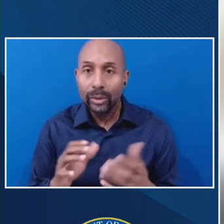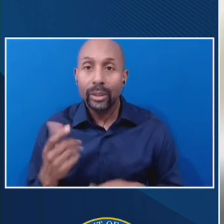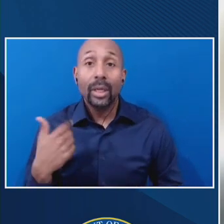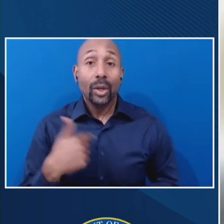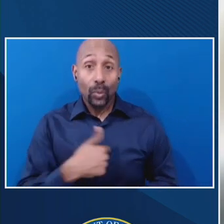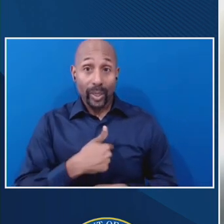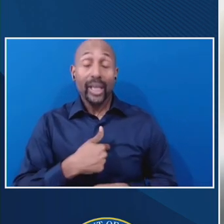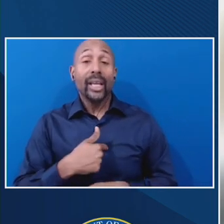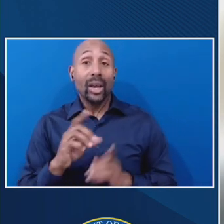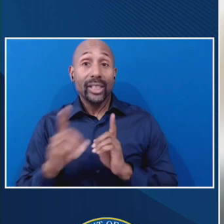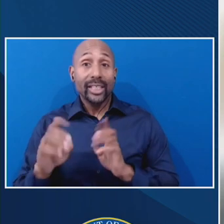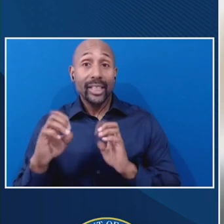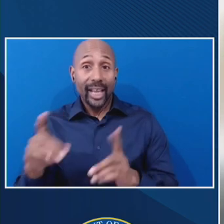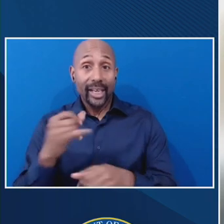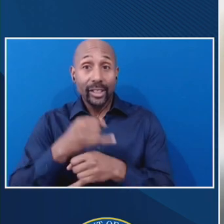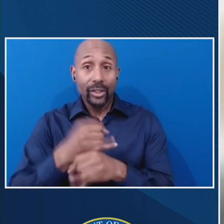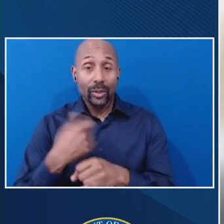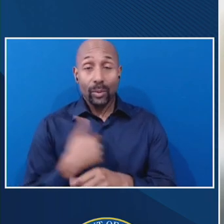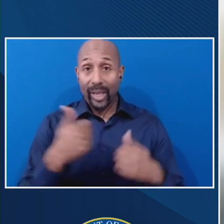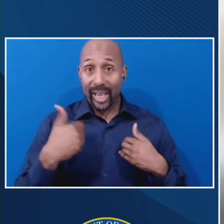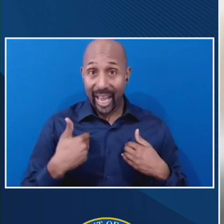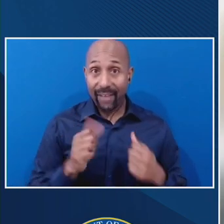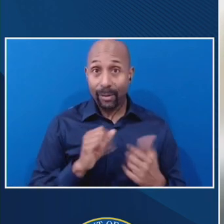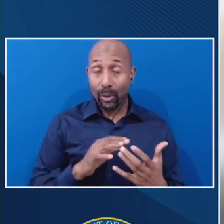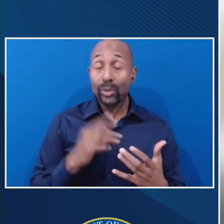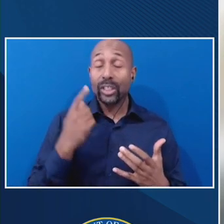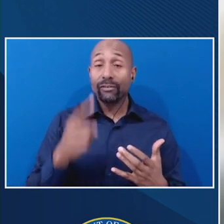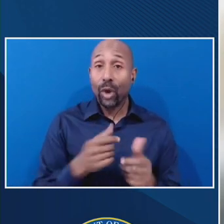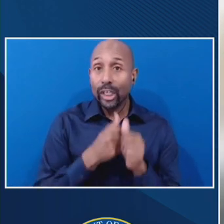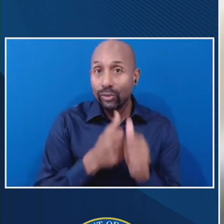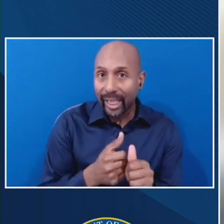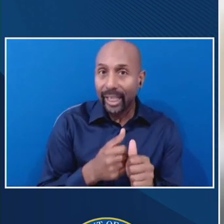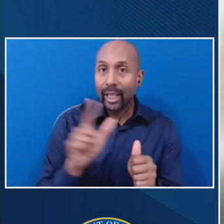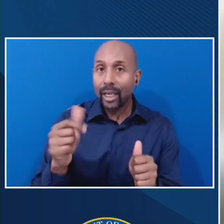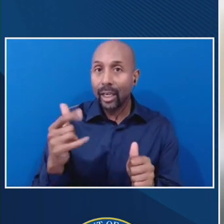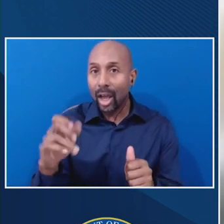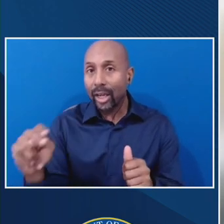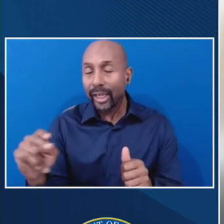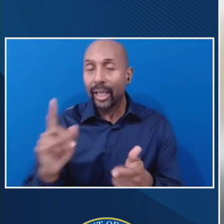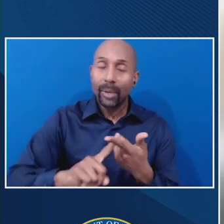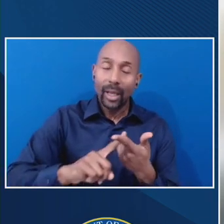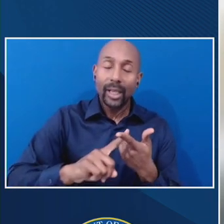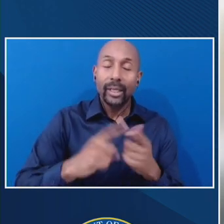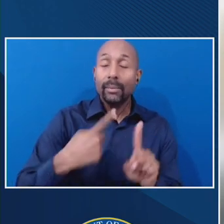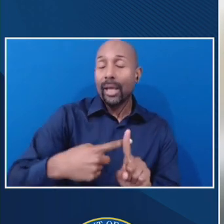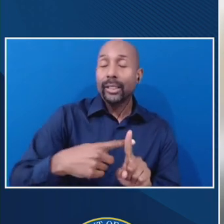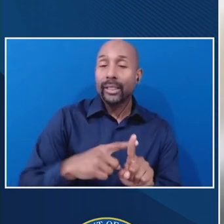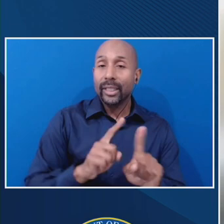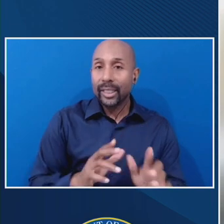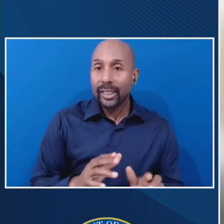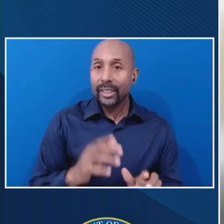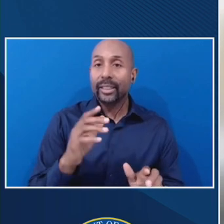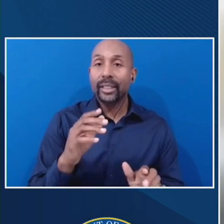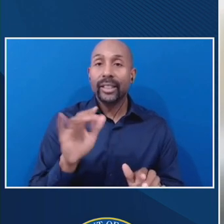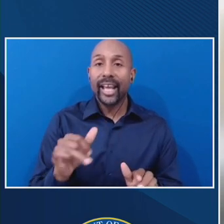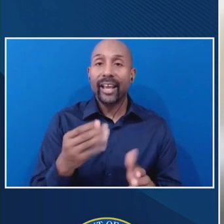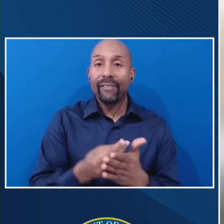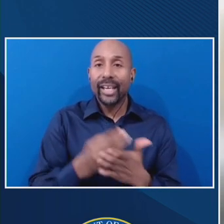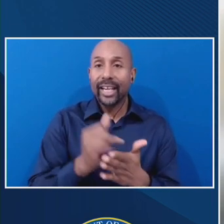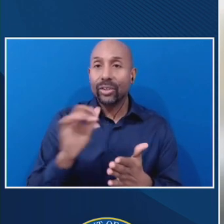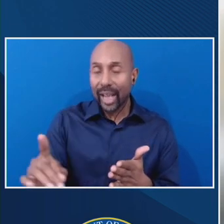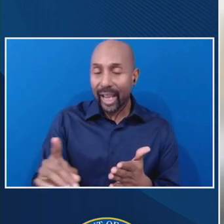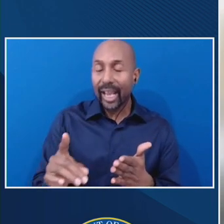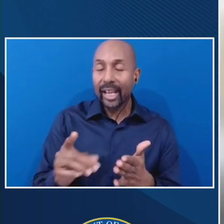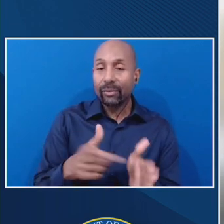to track not only logins, but attendance as is required by financial aid. There are pretty sophisticated systems that we use to do